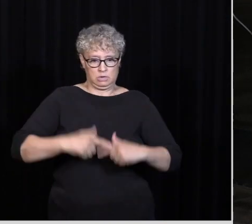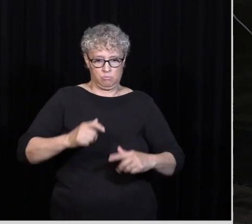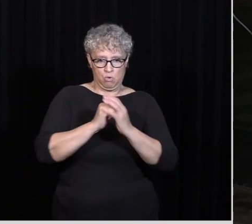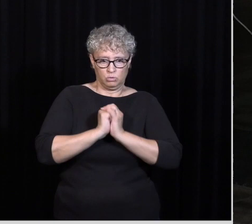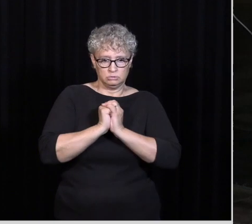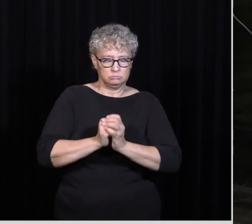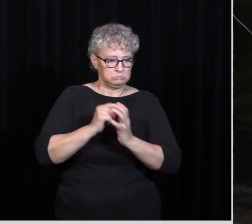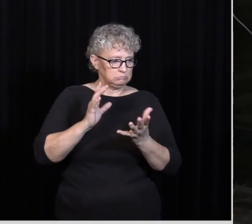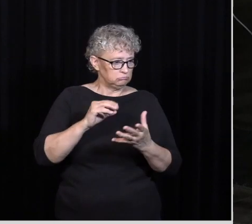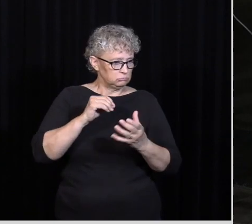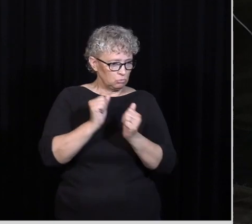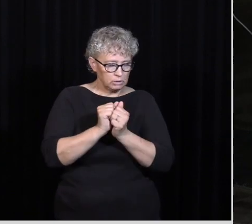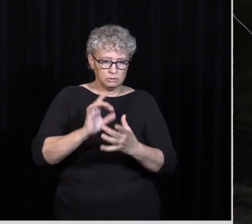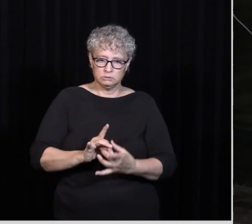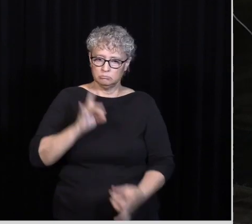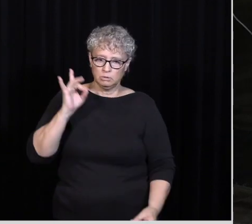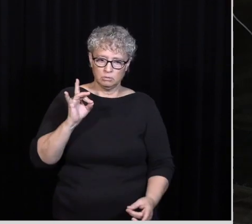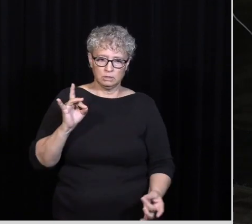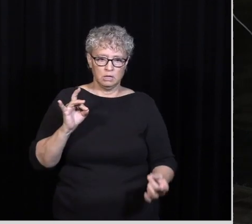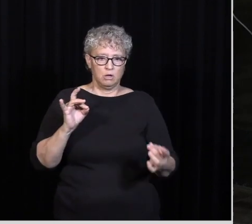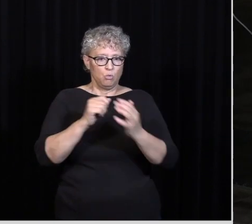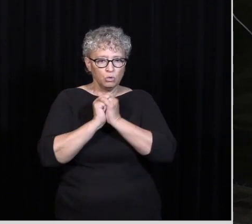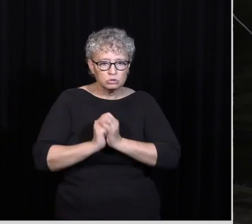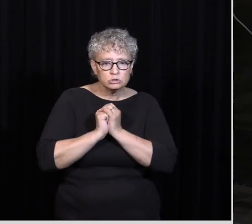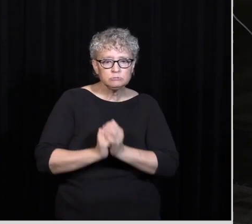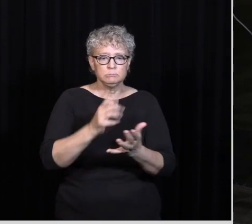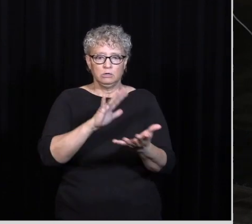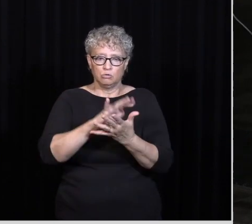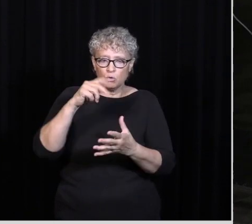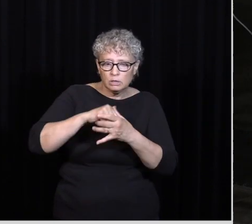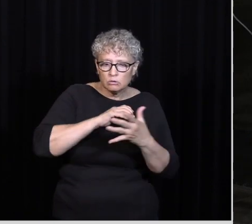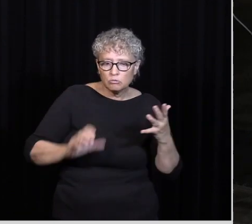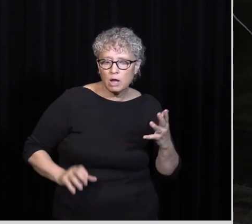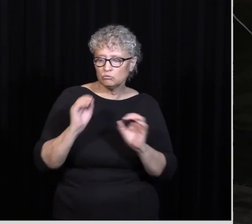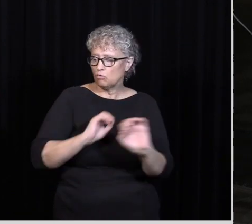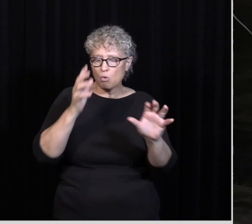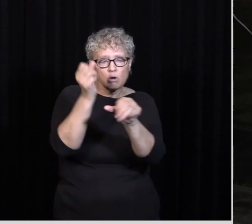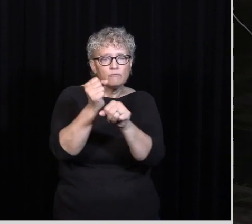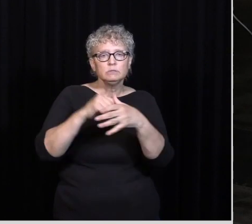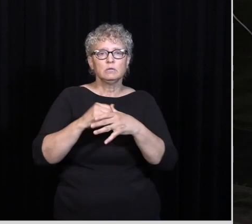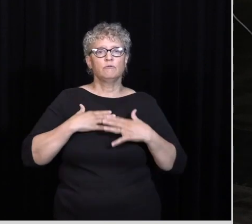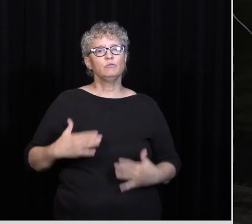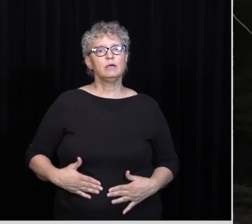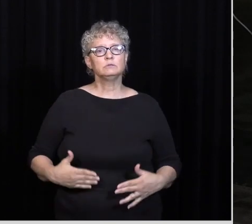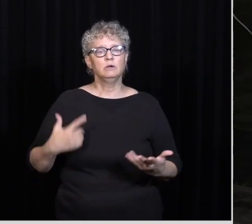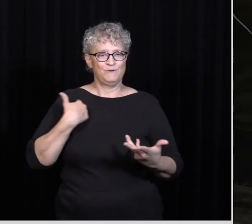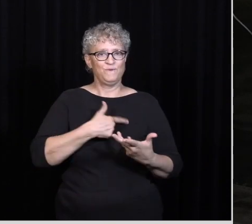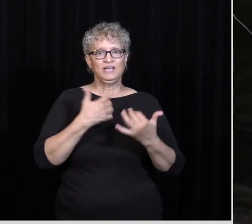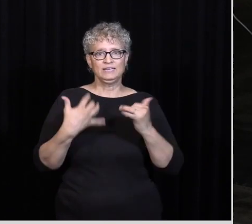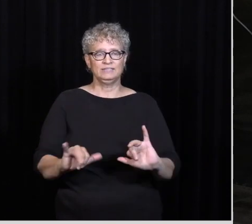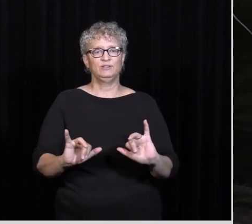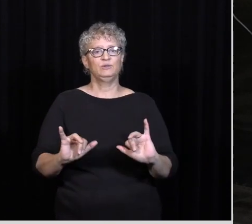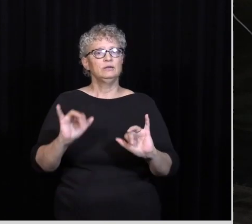To glory in Christ With no confidence in the flesh Right If it's not We change And if it is We continue to celebrate And glory